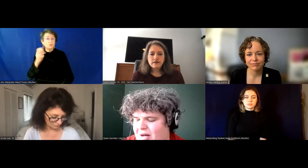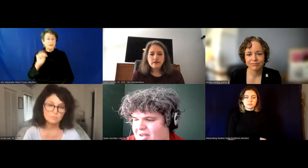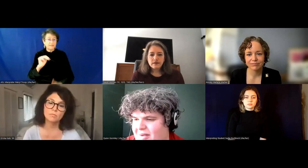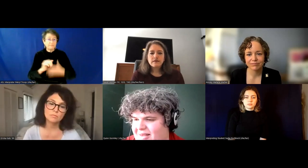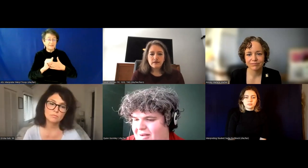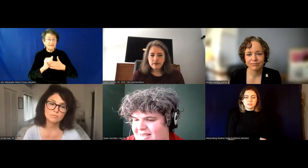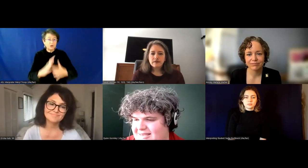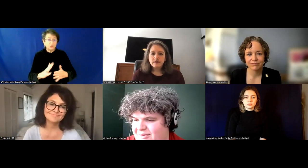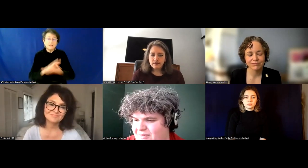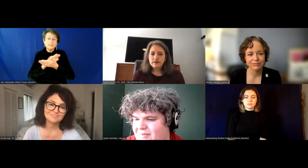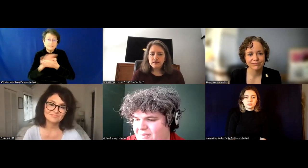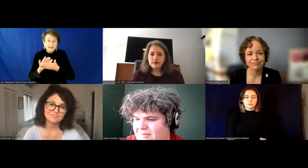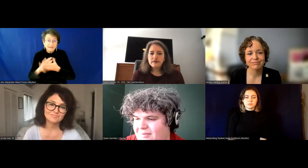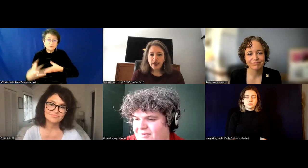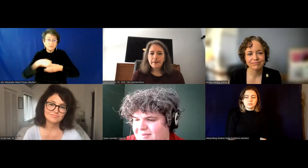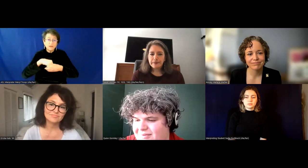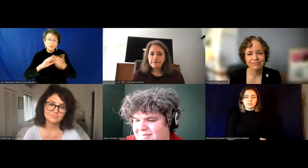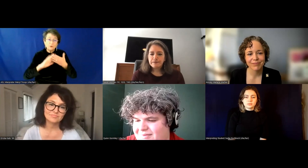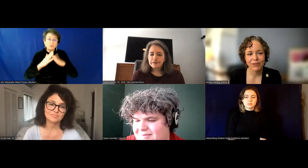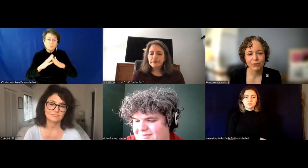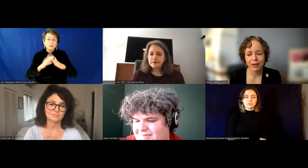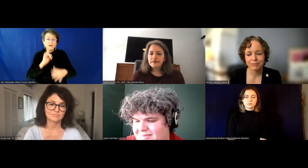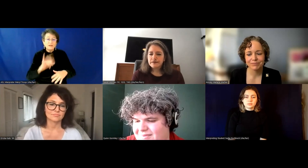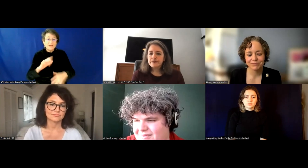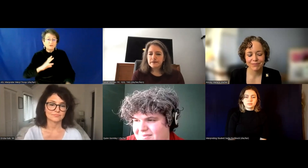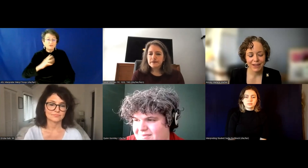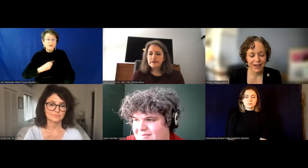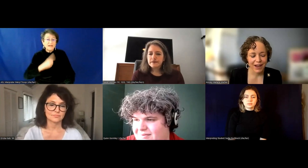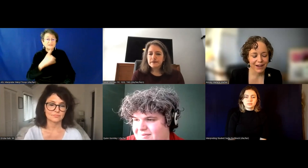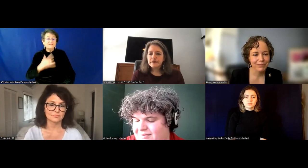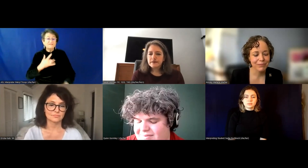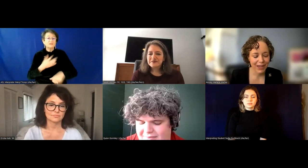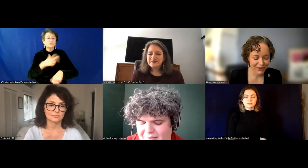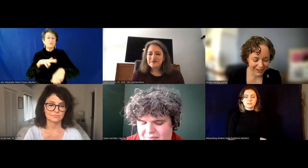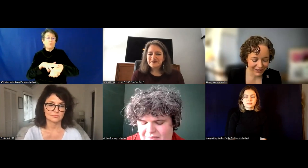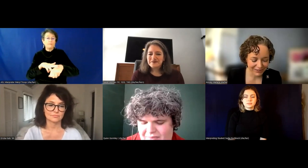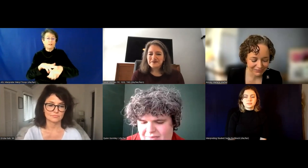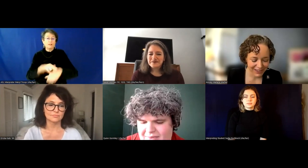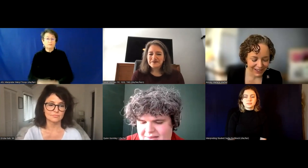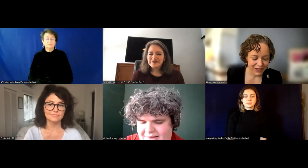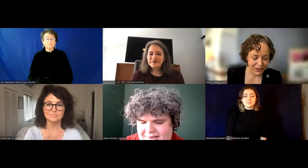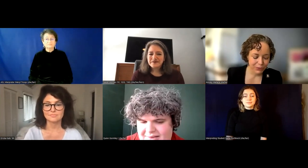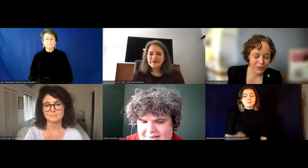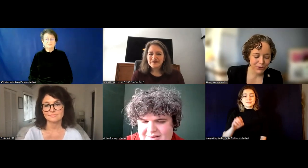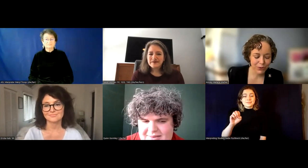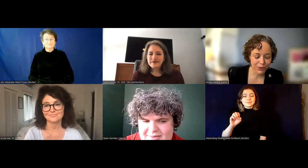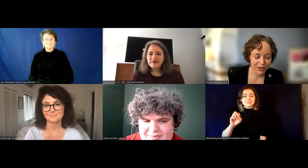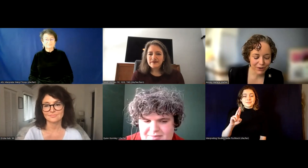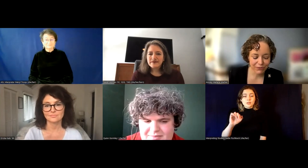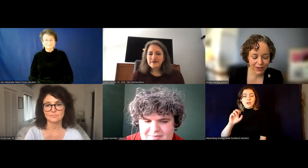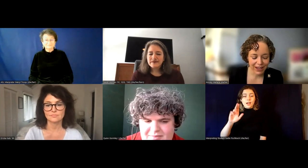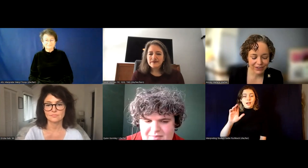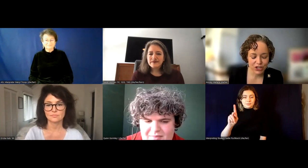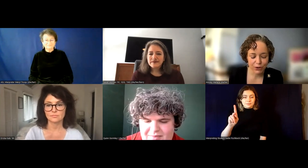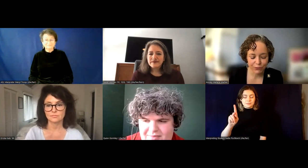nice to be part of a community where it is. That's great. Um, through your role,